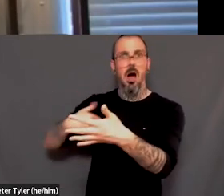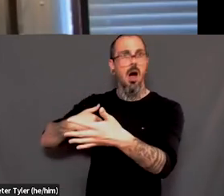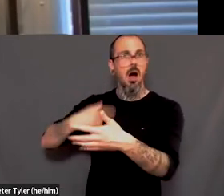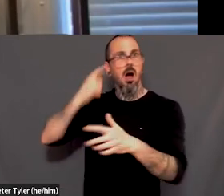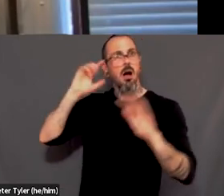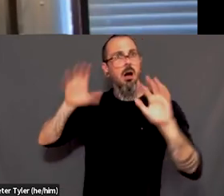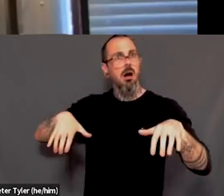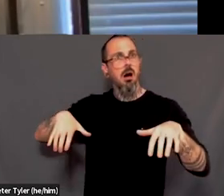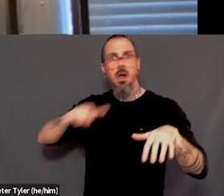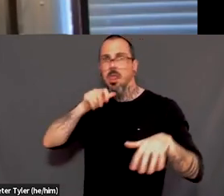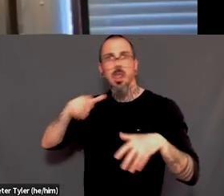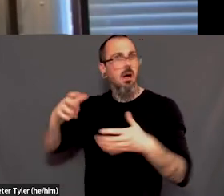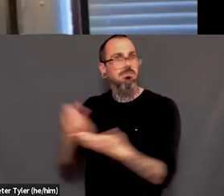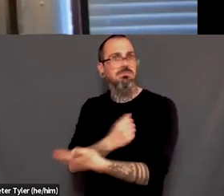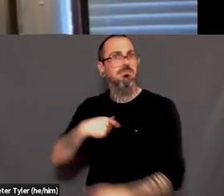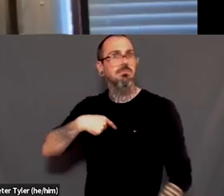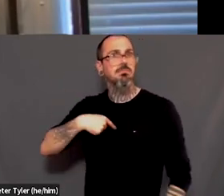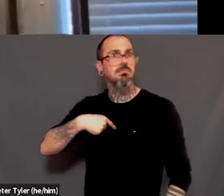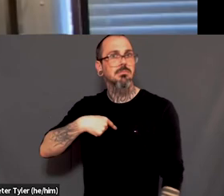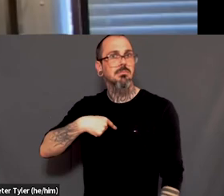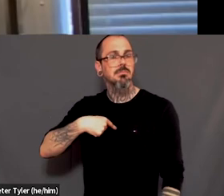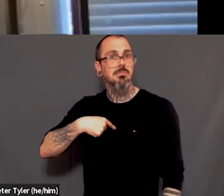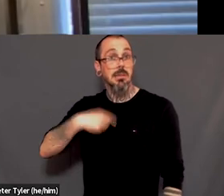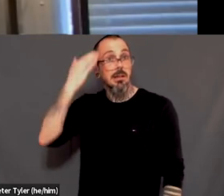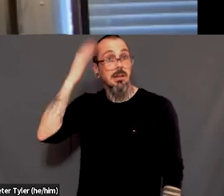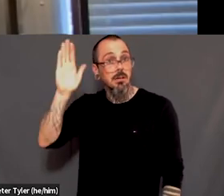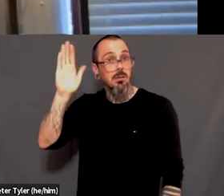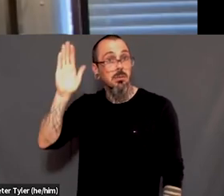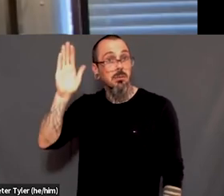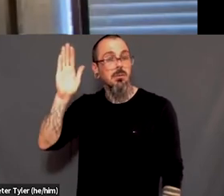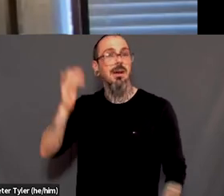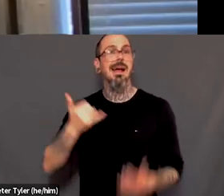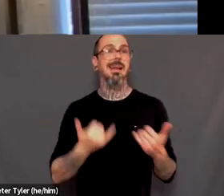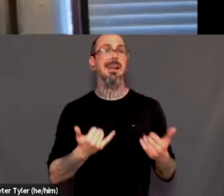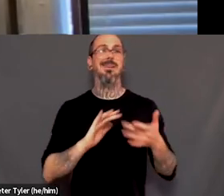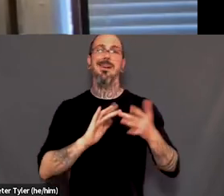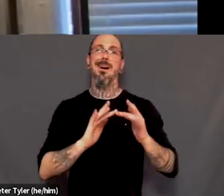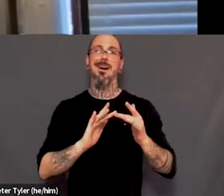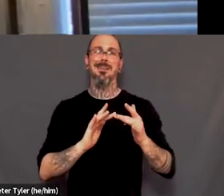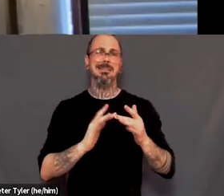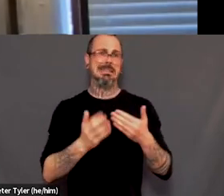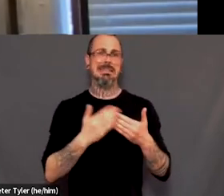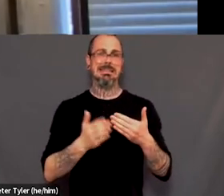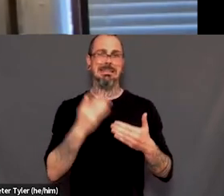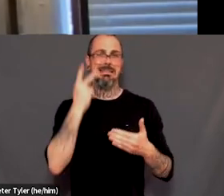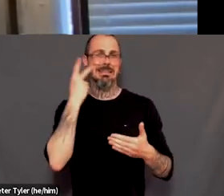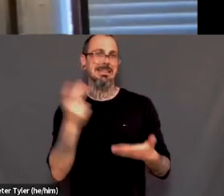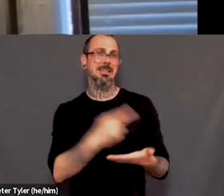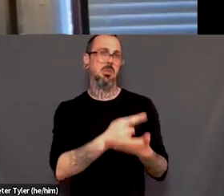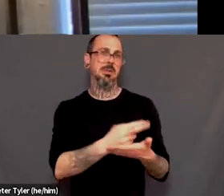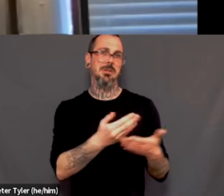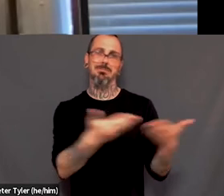in the age of technology, it's much easier to find those resources, but I think to someone looking back in my shoes